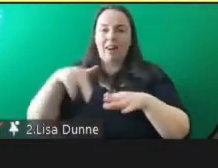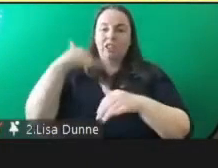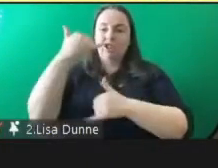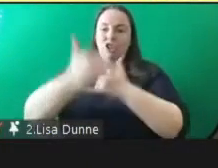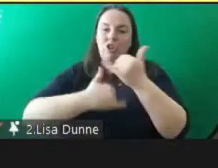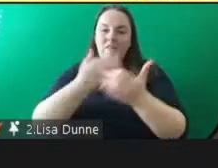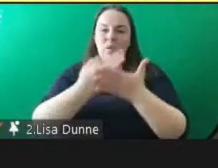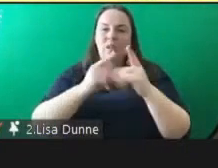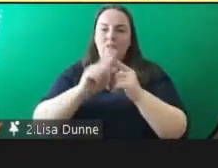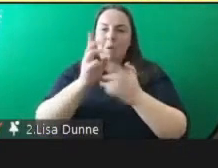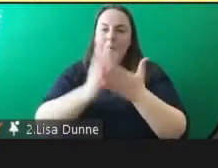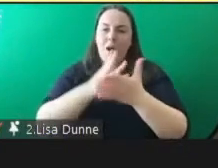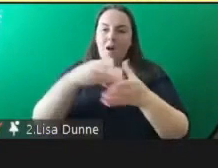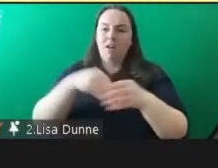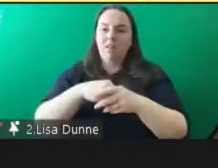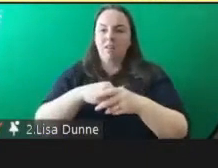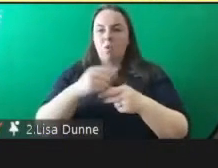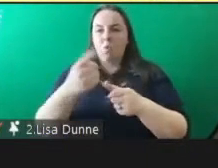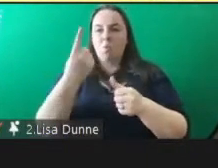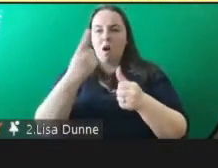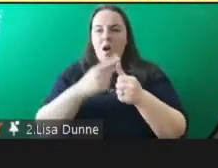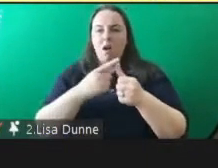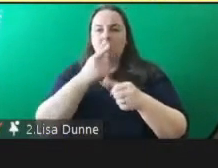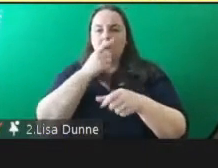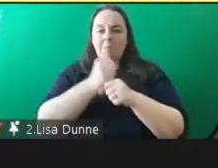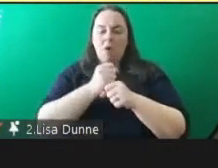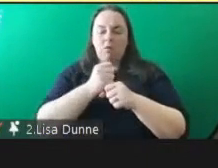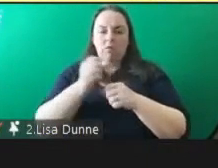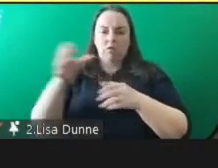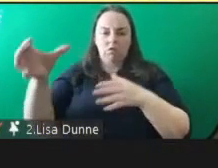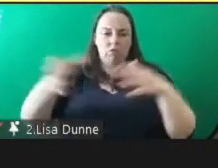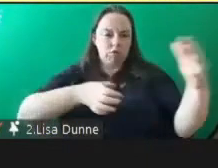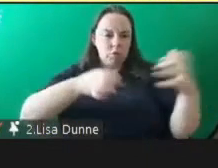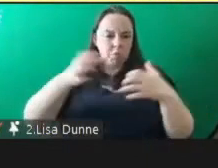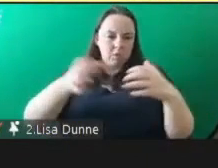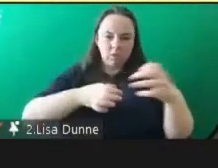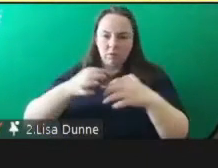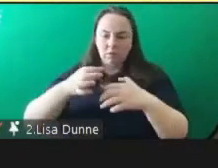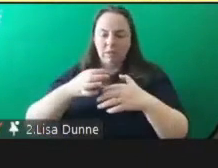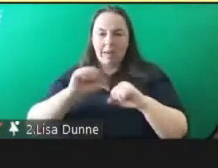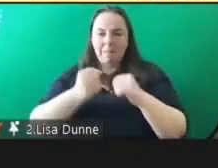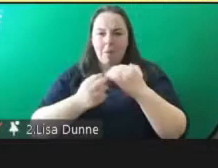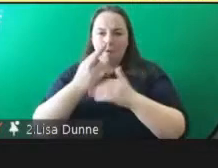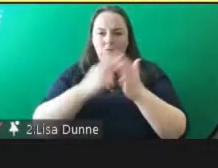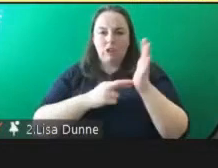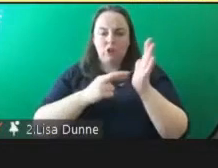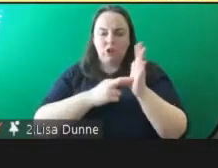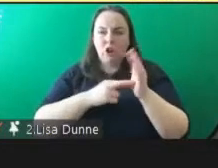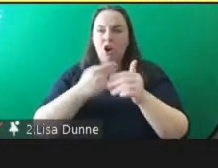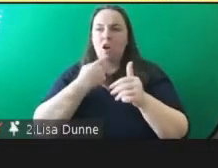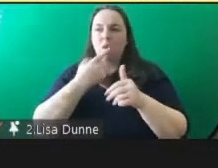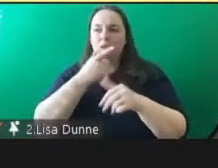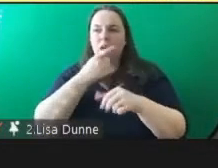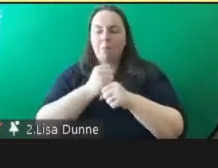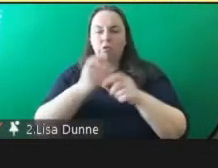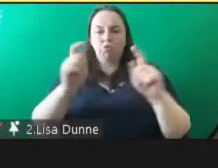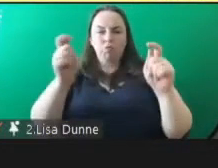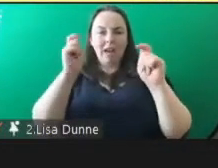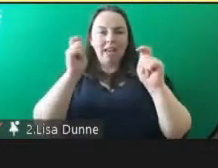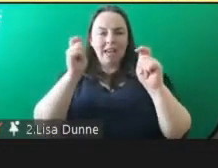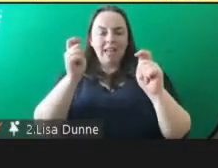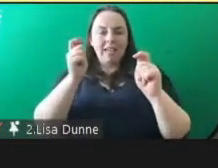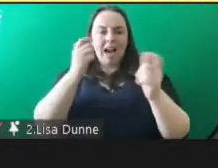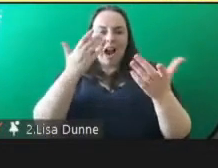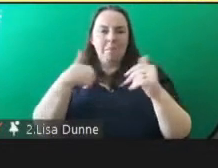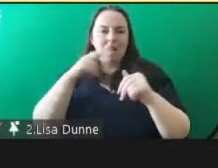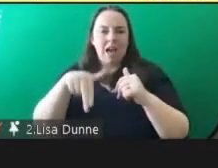to it one is about recruitment and maintaining a register another is about training and looking how we